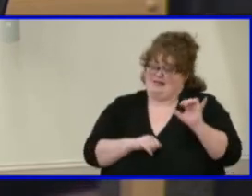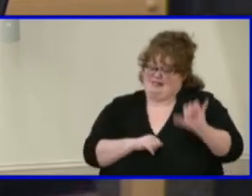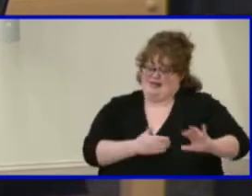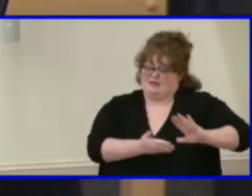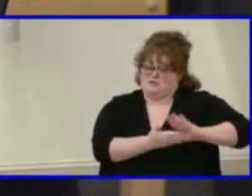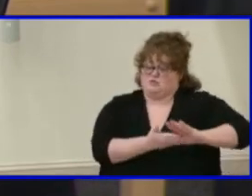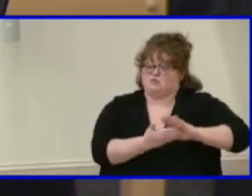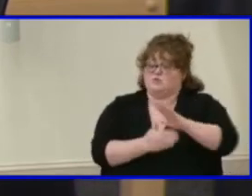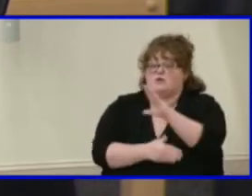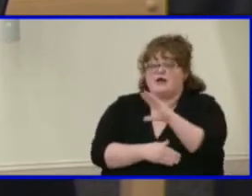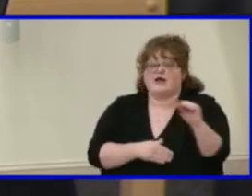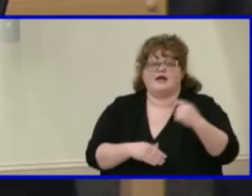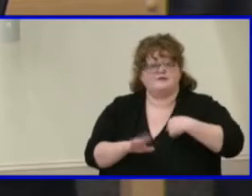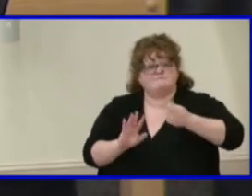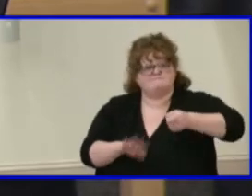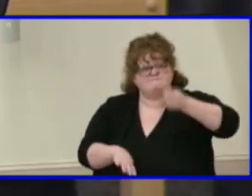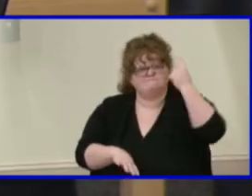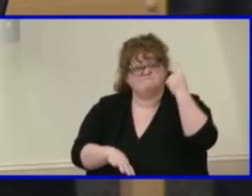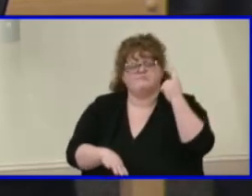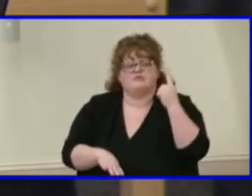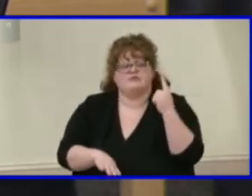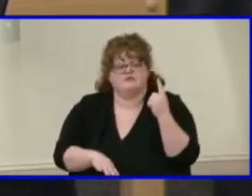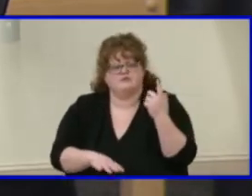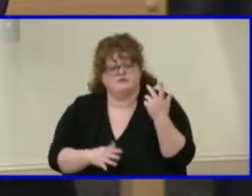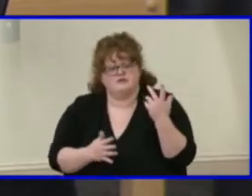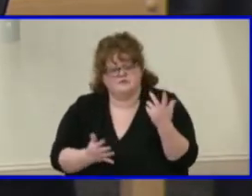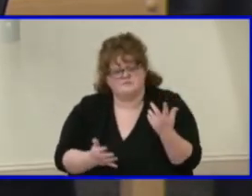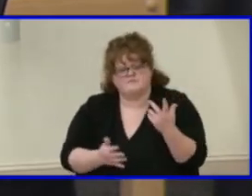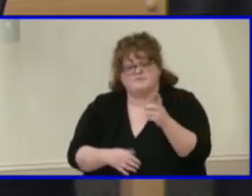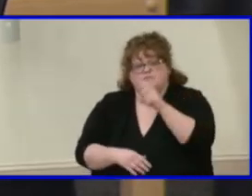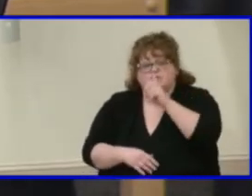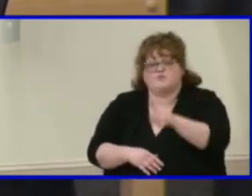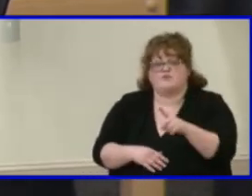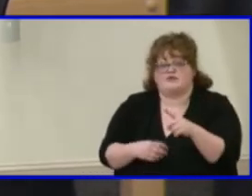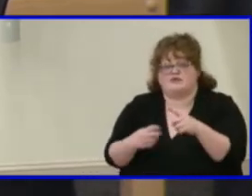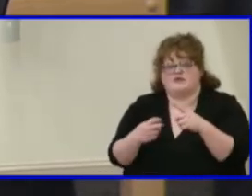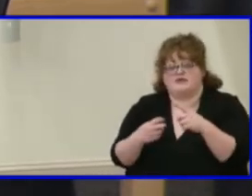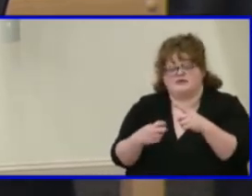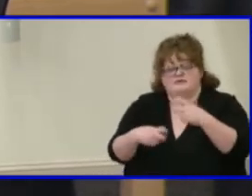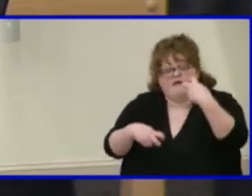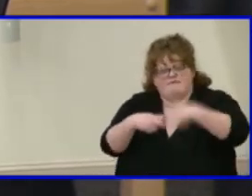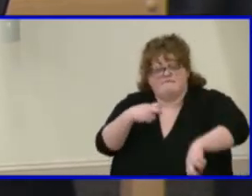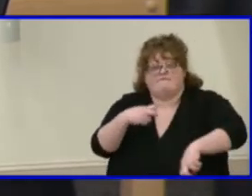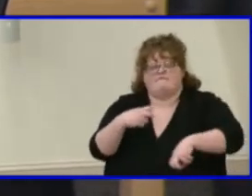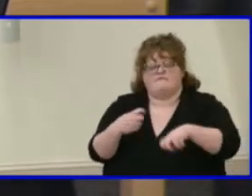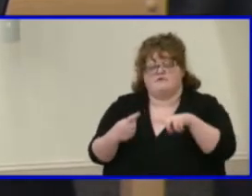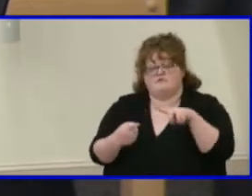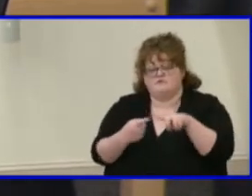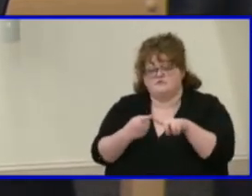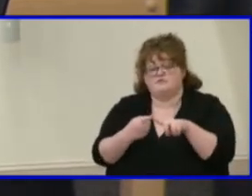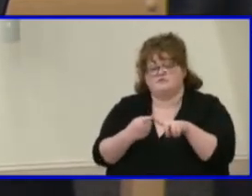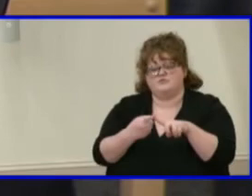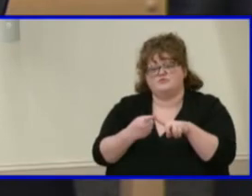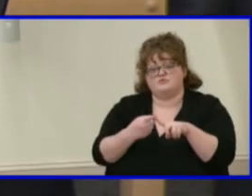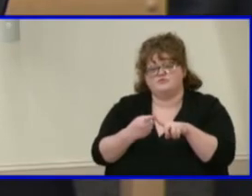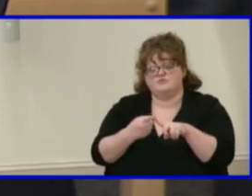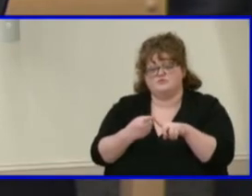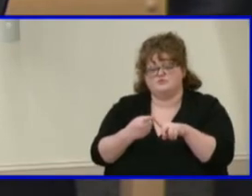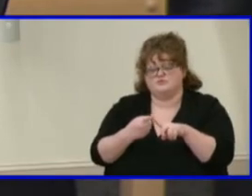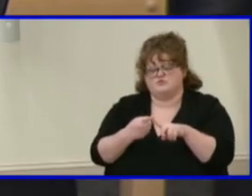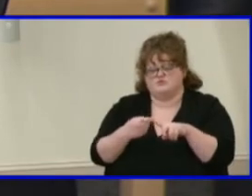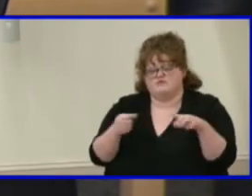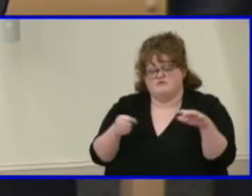it is extremely difficult to collectively, um, address issues when they're in a bubble.